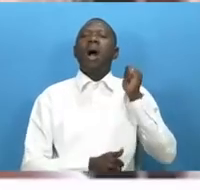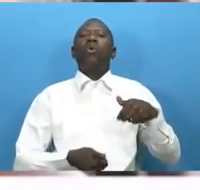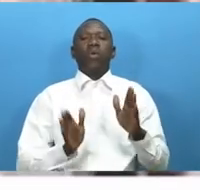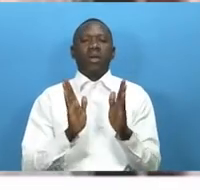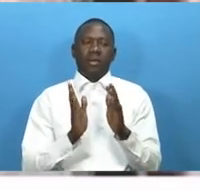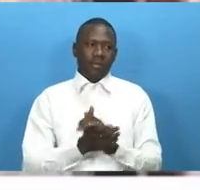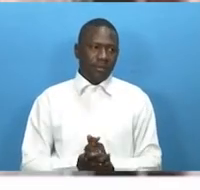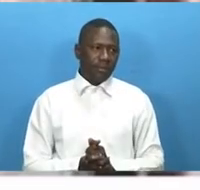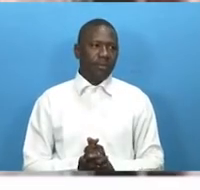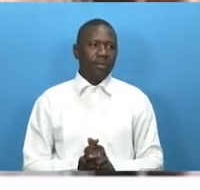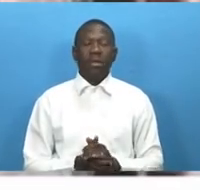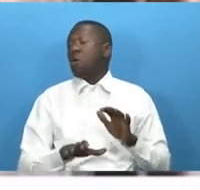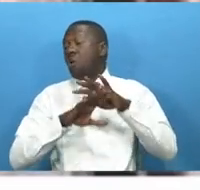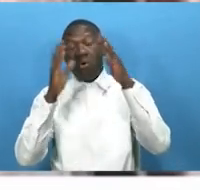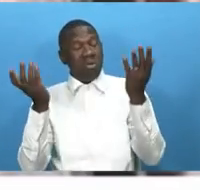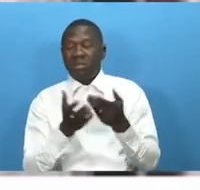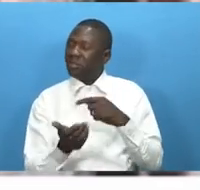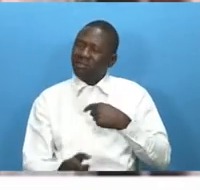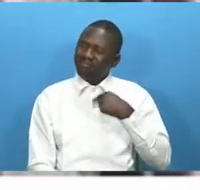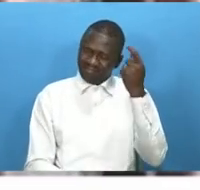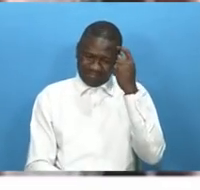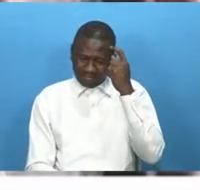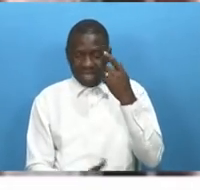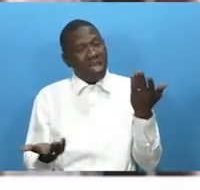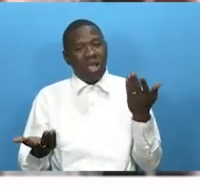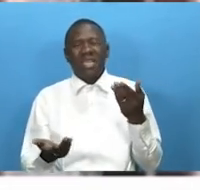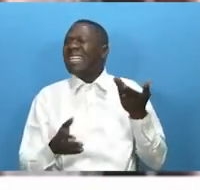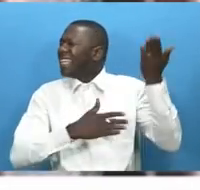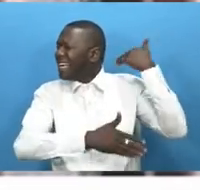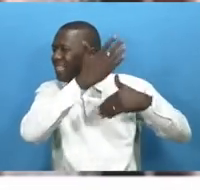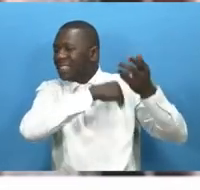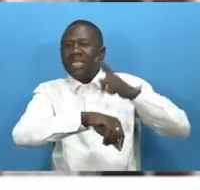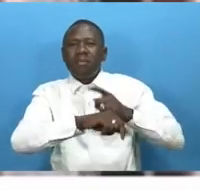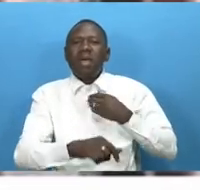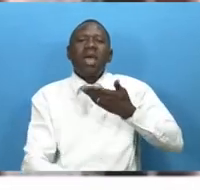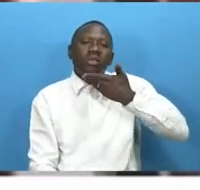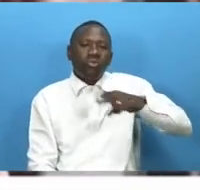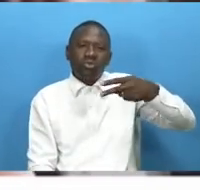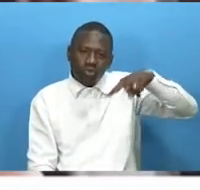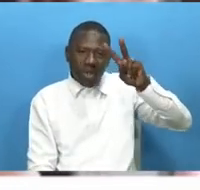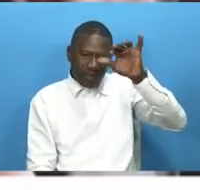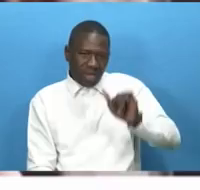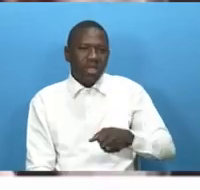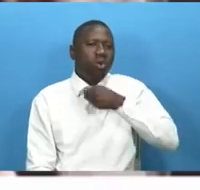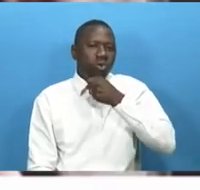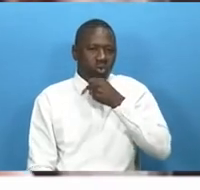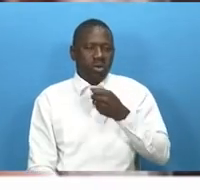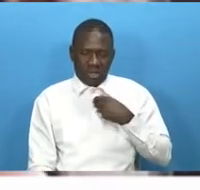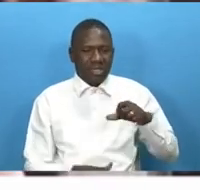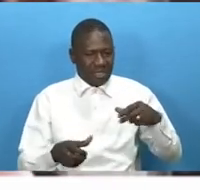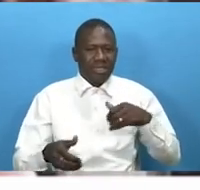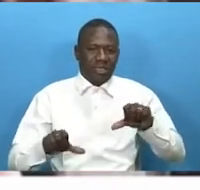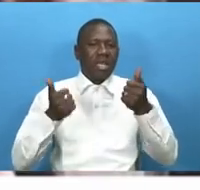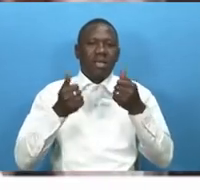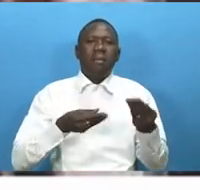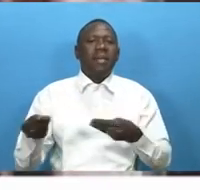all this i was like let's say at age of 12 i started doing business selling like i started